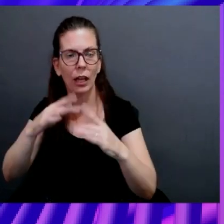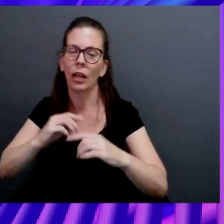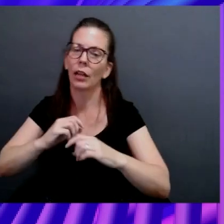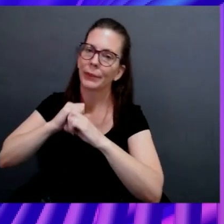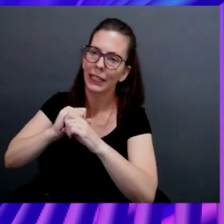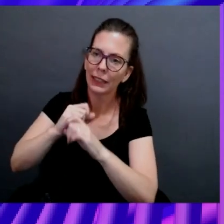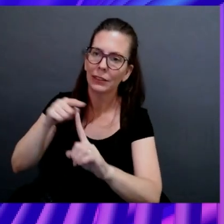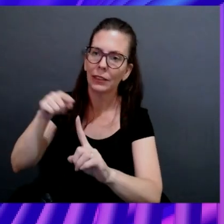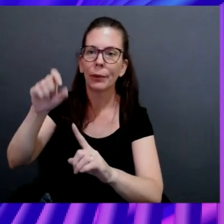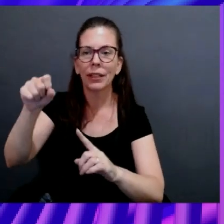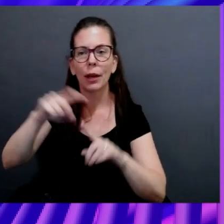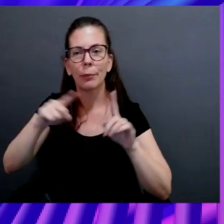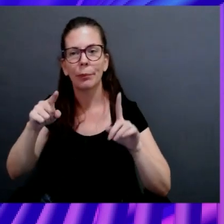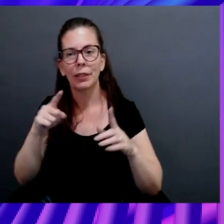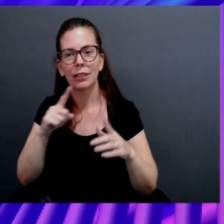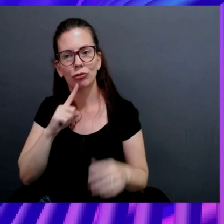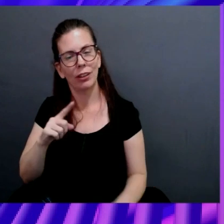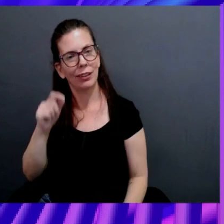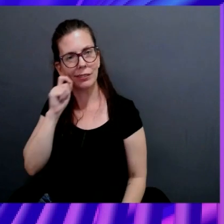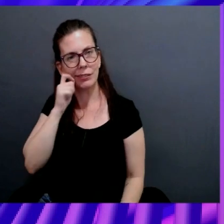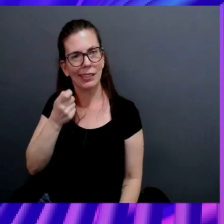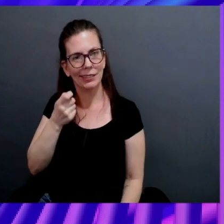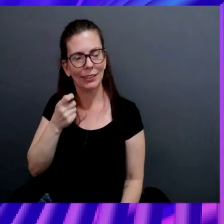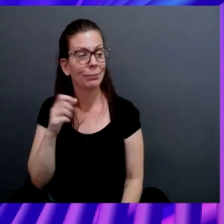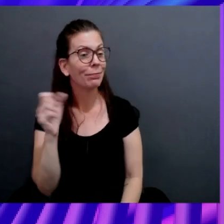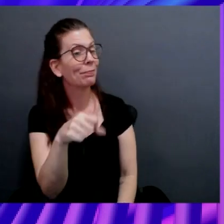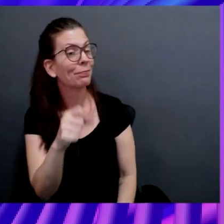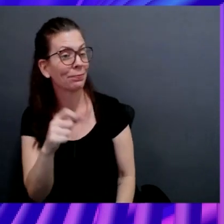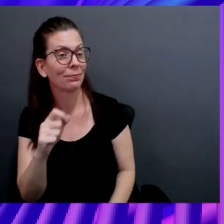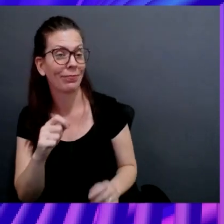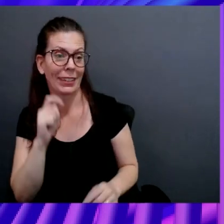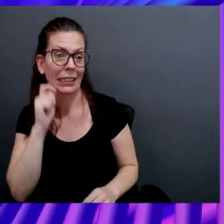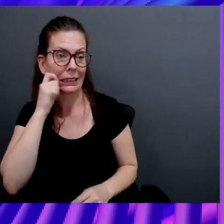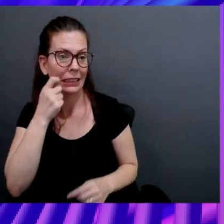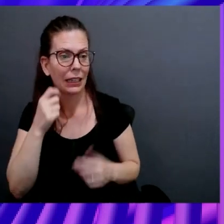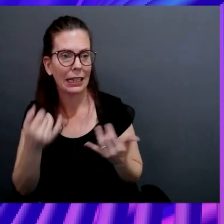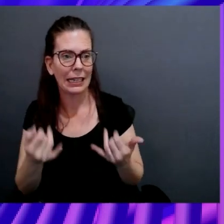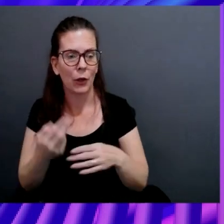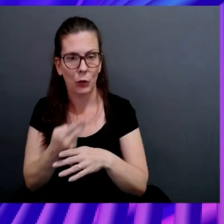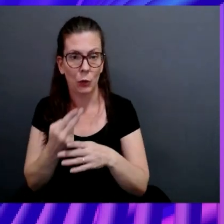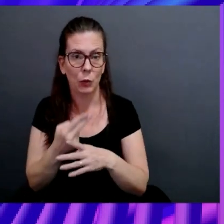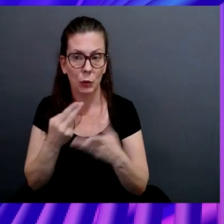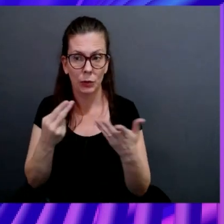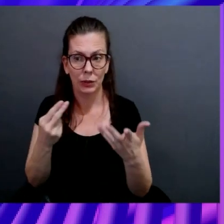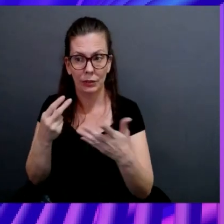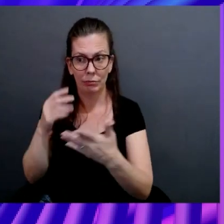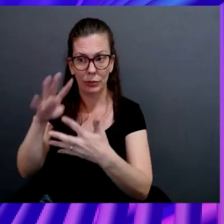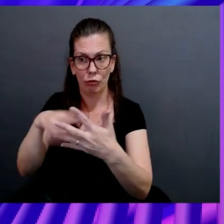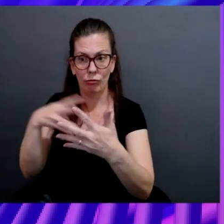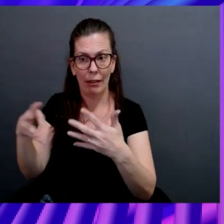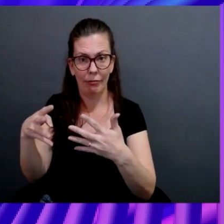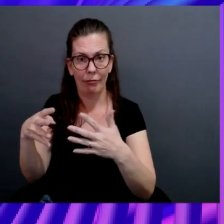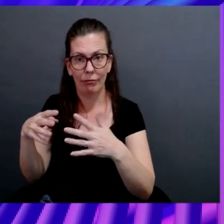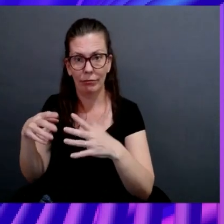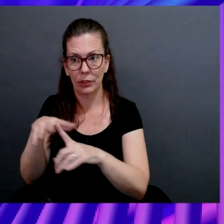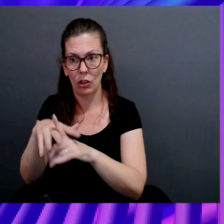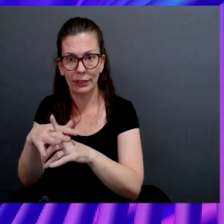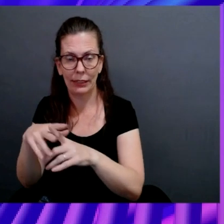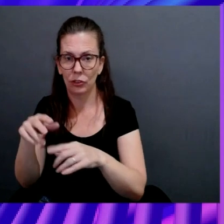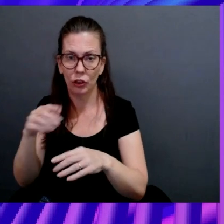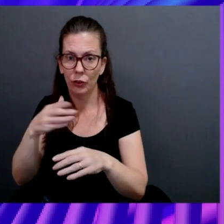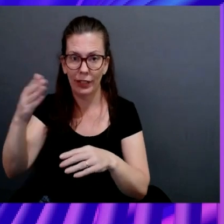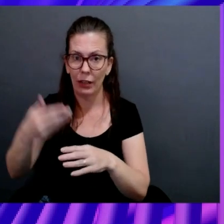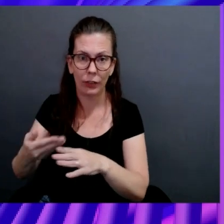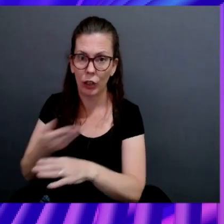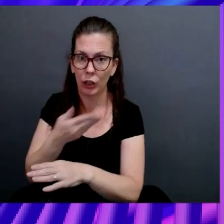neat. Pretty neat. And now you can use it as context. I Like you've never been able to use before. So the context